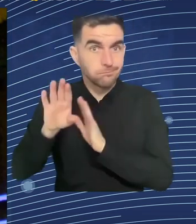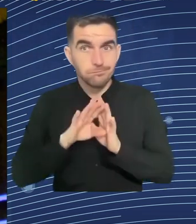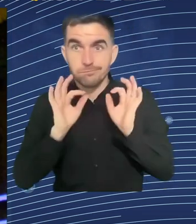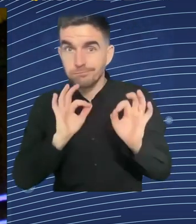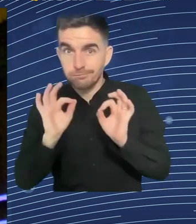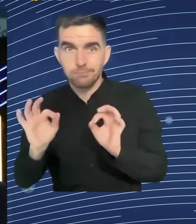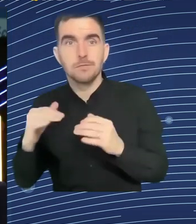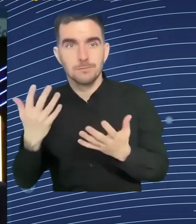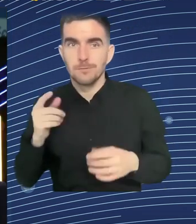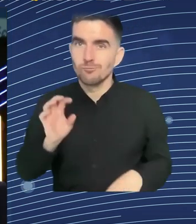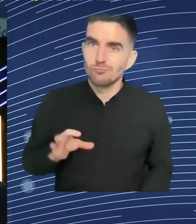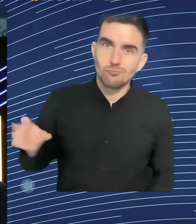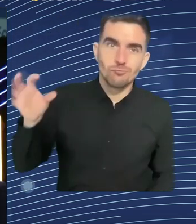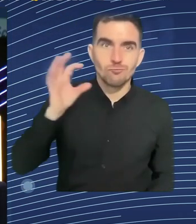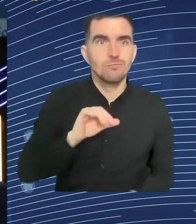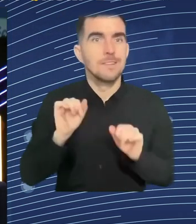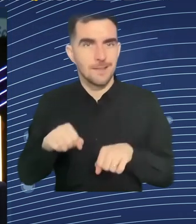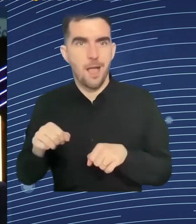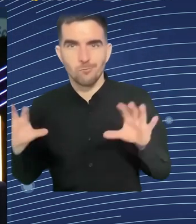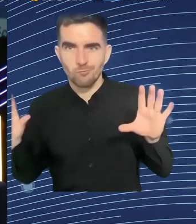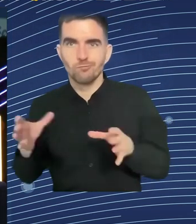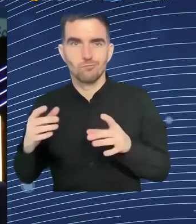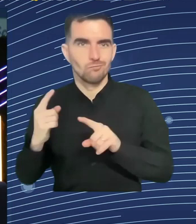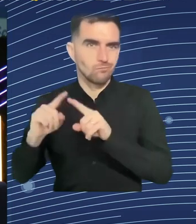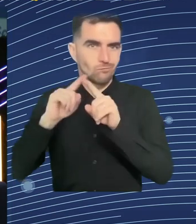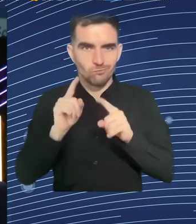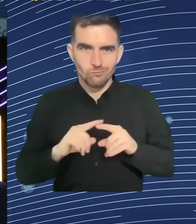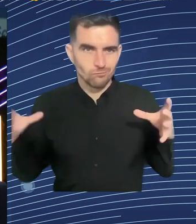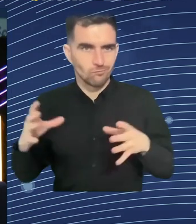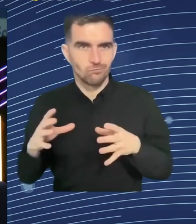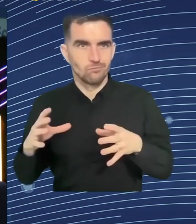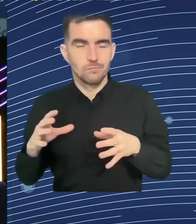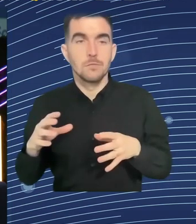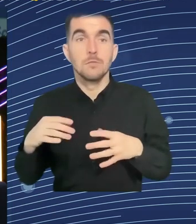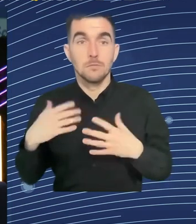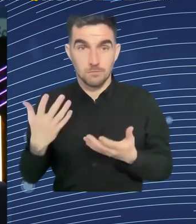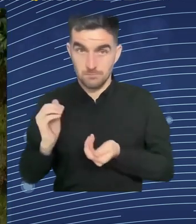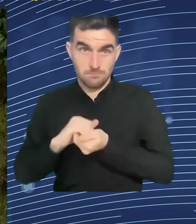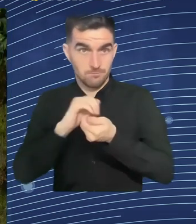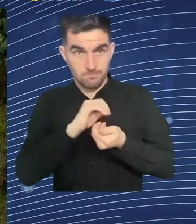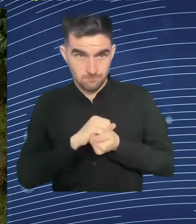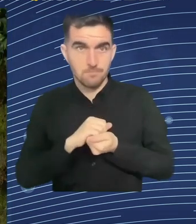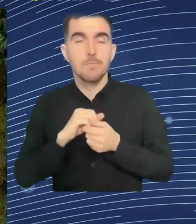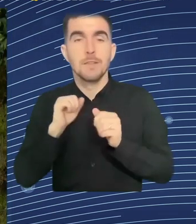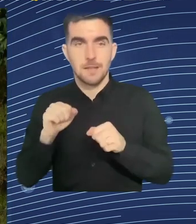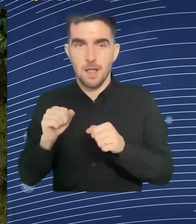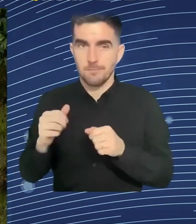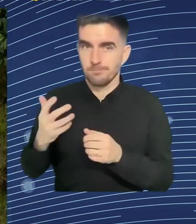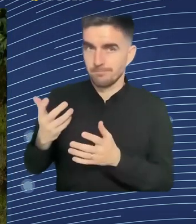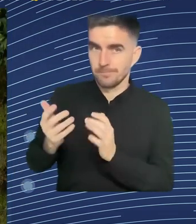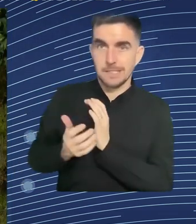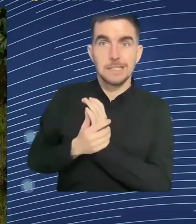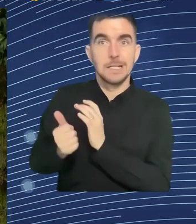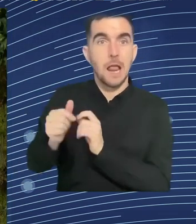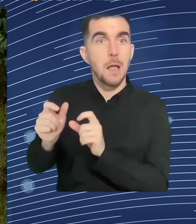re-skill in the coming years. Get the right people around the table and have a holistic approach. Exactly. Thank you very much, David. Moving on, last but not least, to